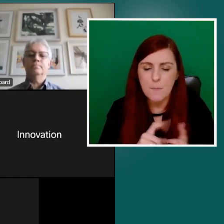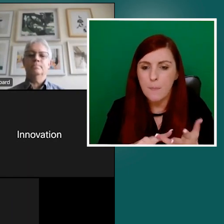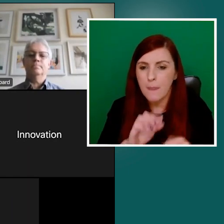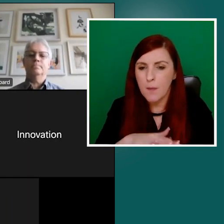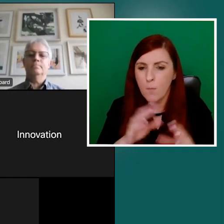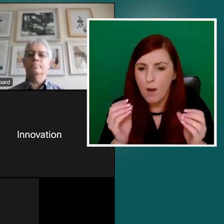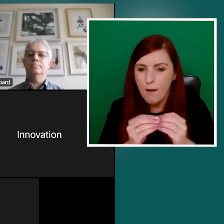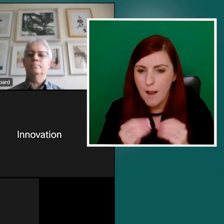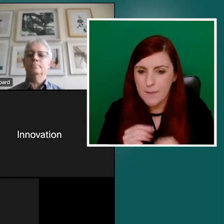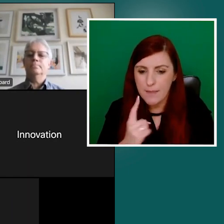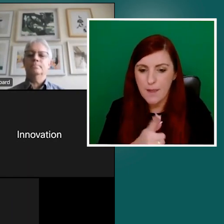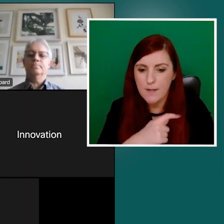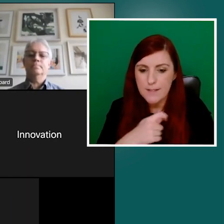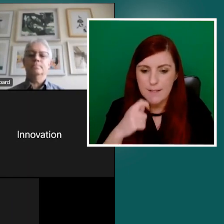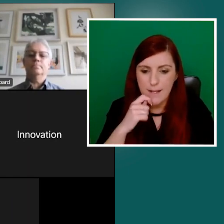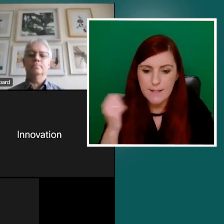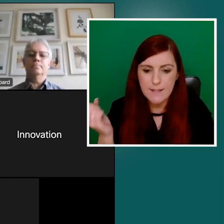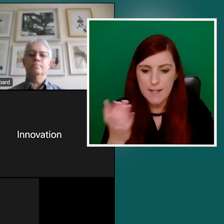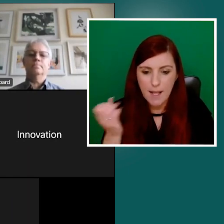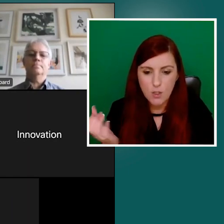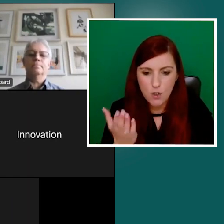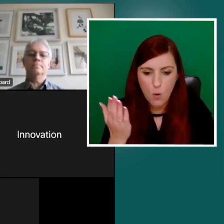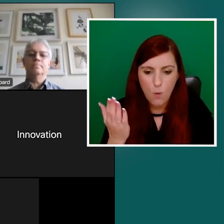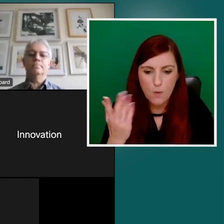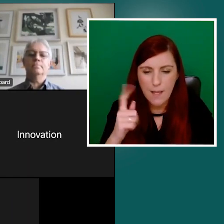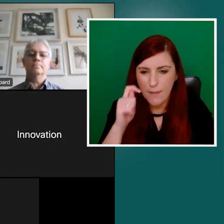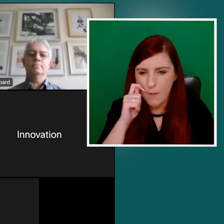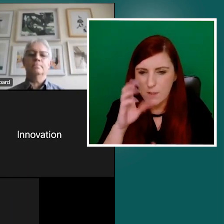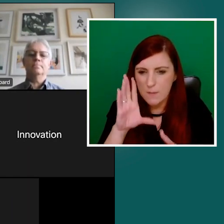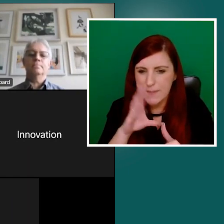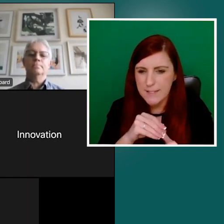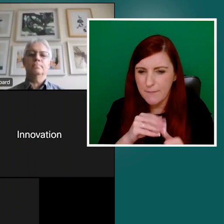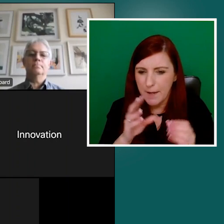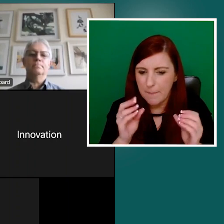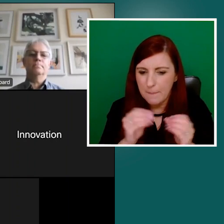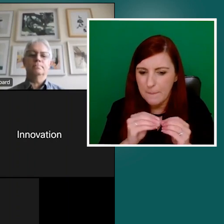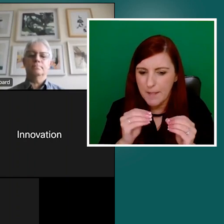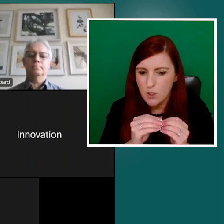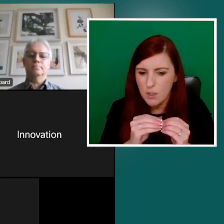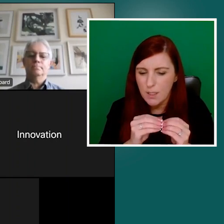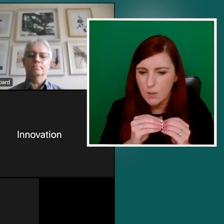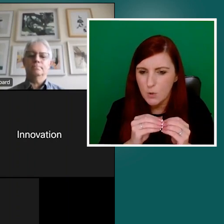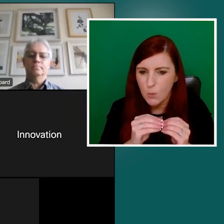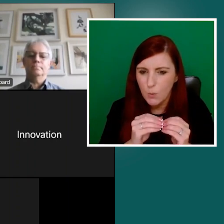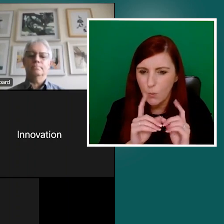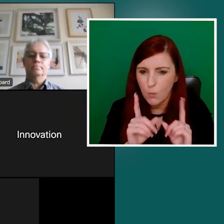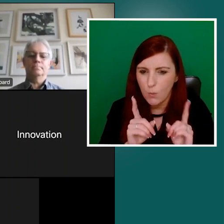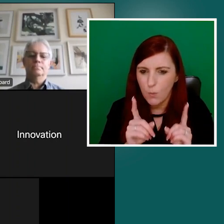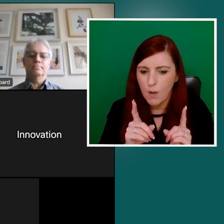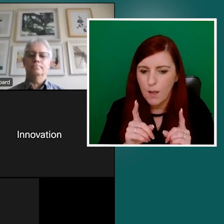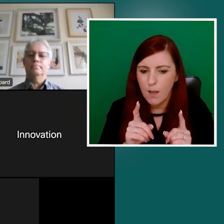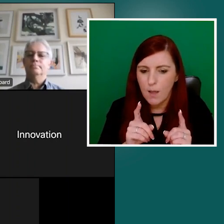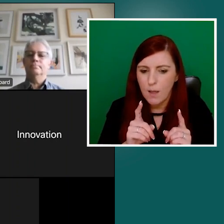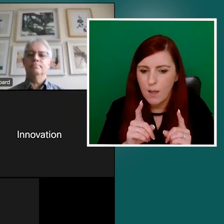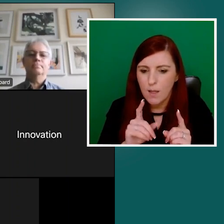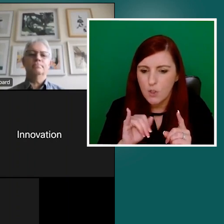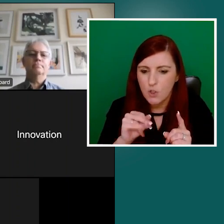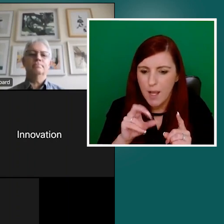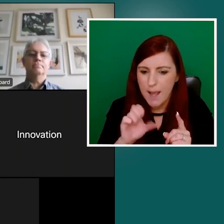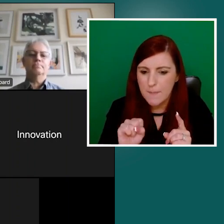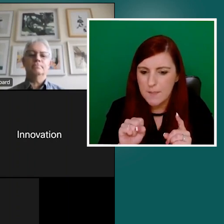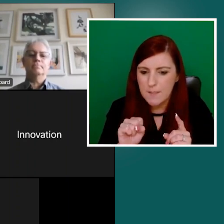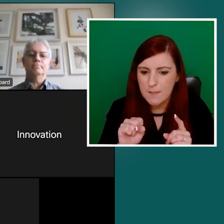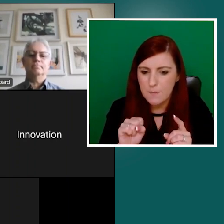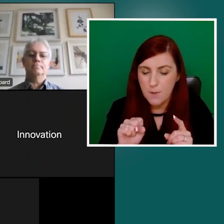reference, um, going back to yourself, James, but I think it could equally apply to all of our speakers was excellent and will be